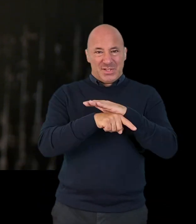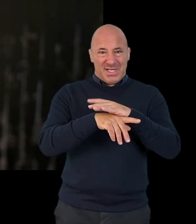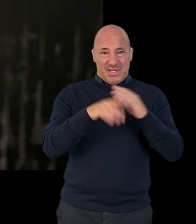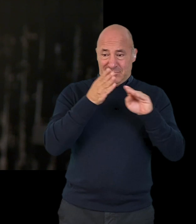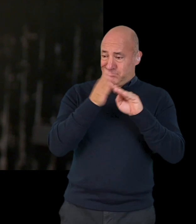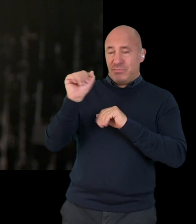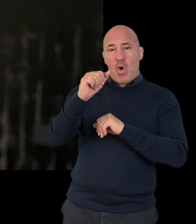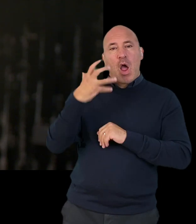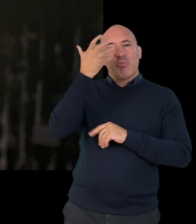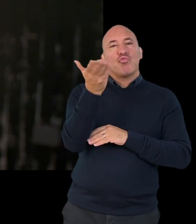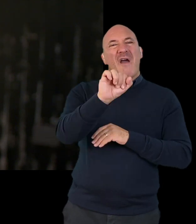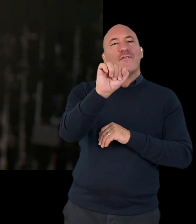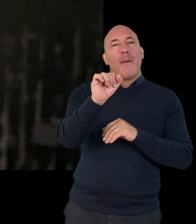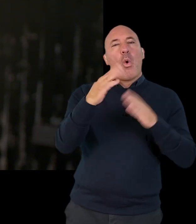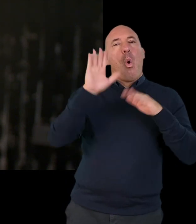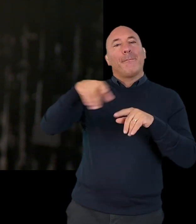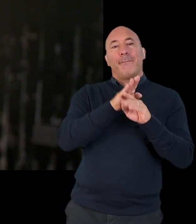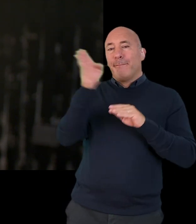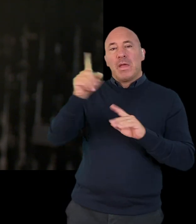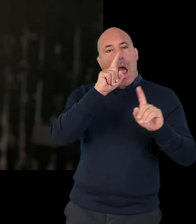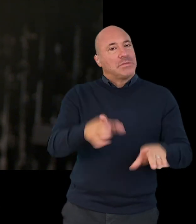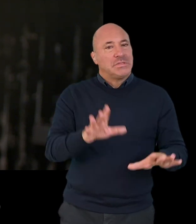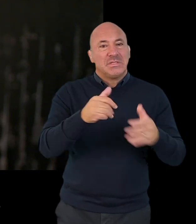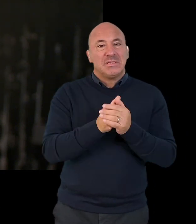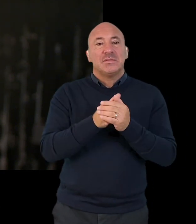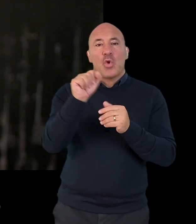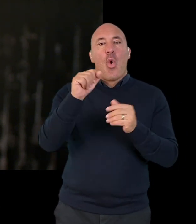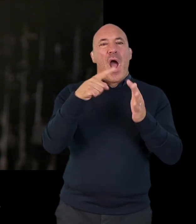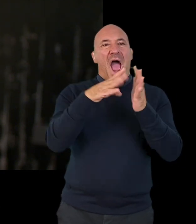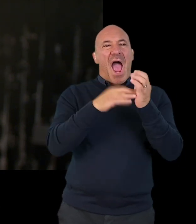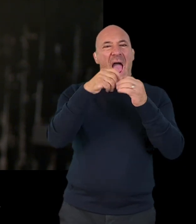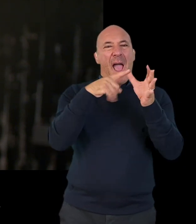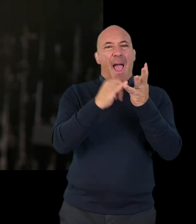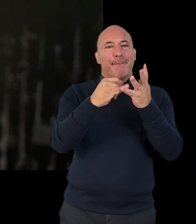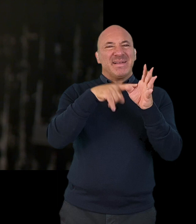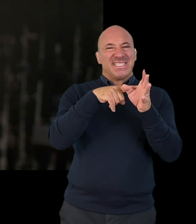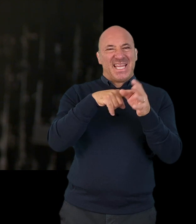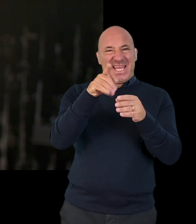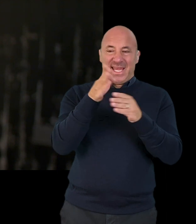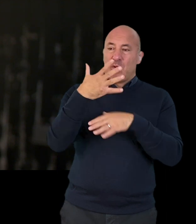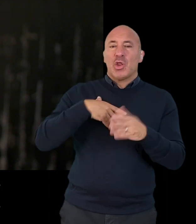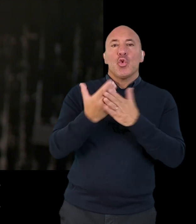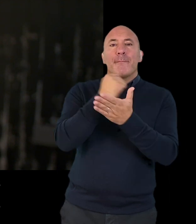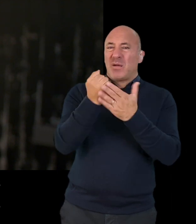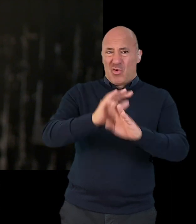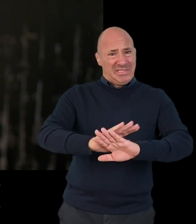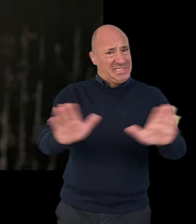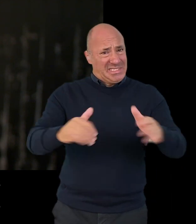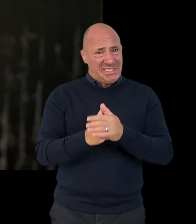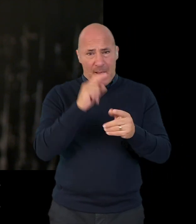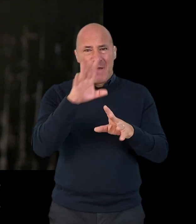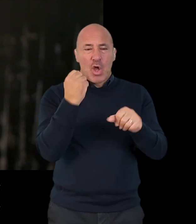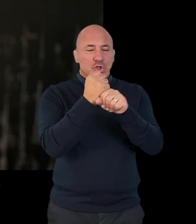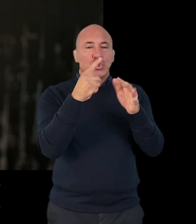you're a refugee you cannot travel to your country of origin and you should never approach your embassy to get a new passport. You can apply for